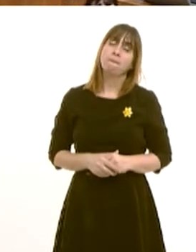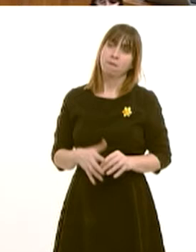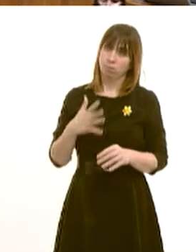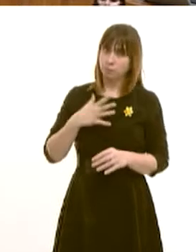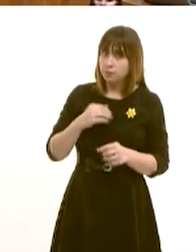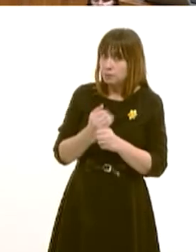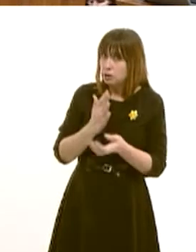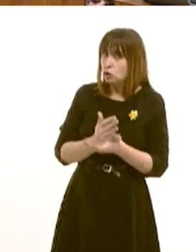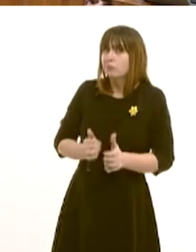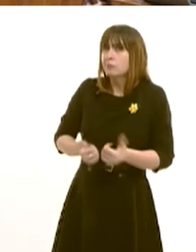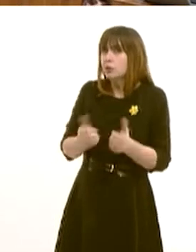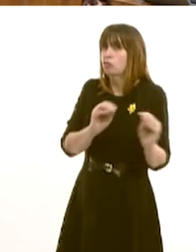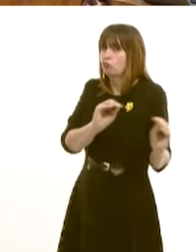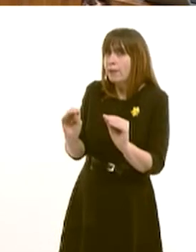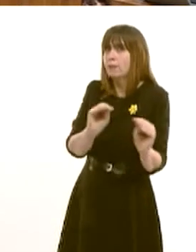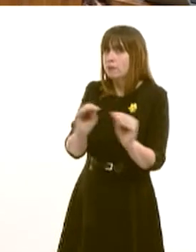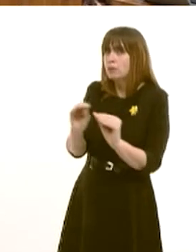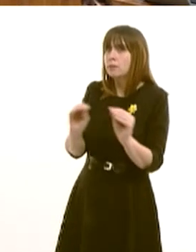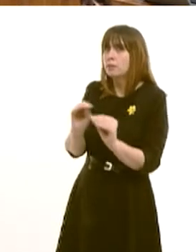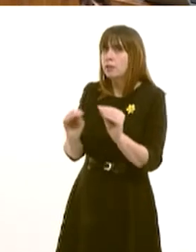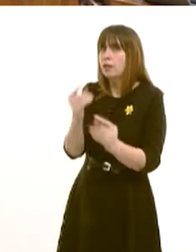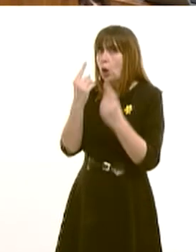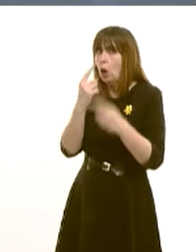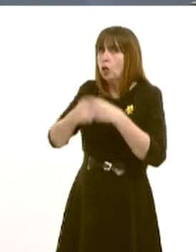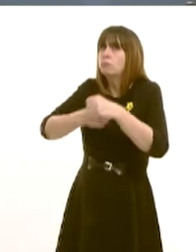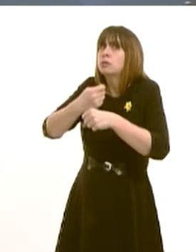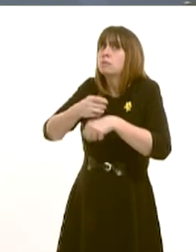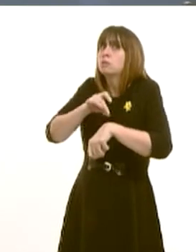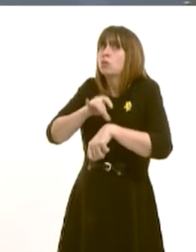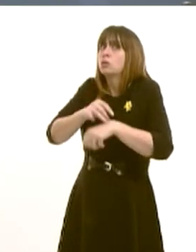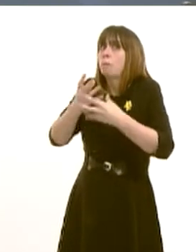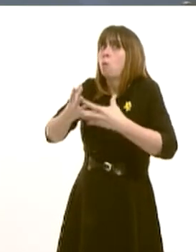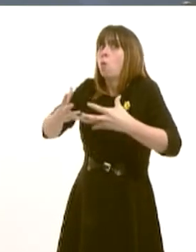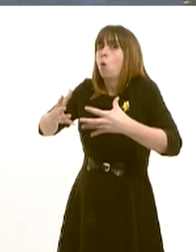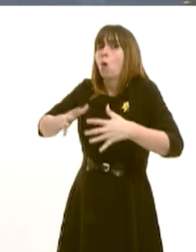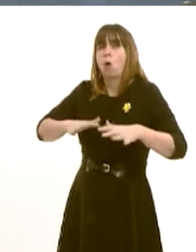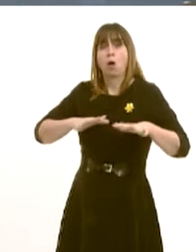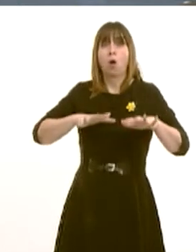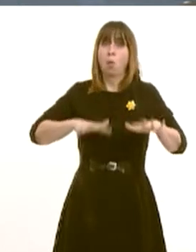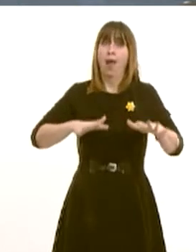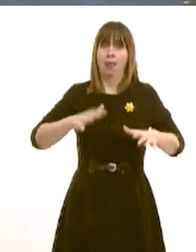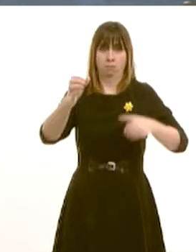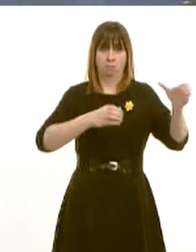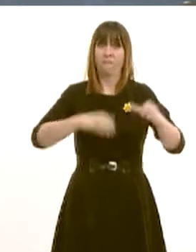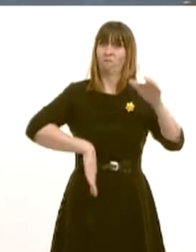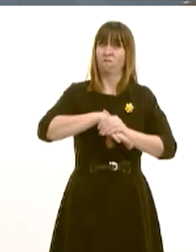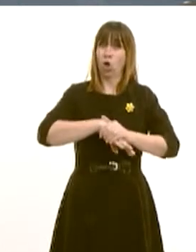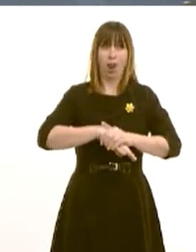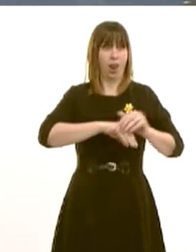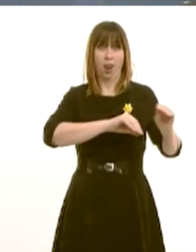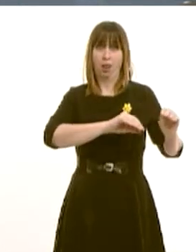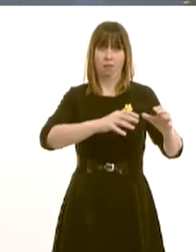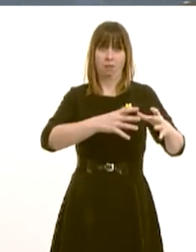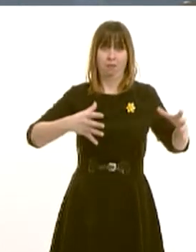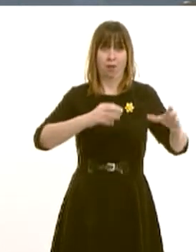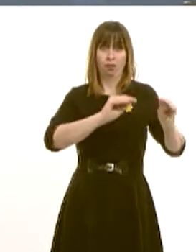we are training more people to become GPs to work in our health service. But Wales has only filled 85% of its GP training